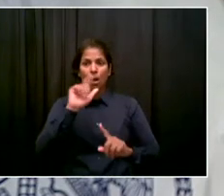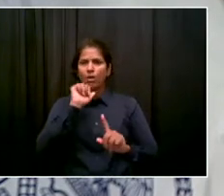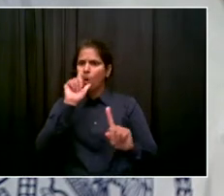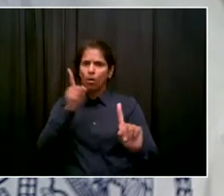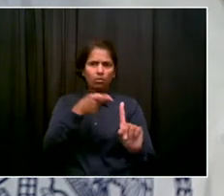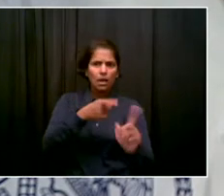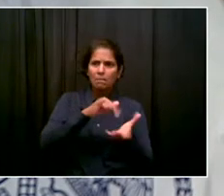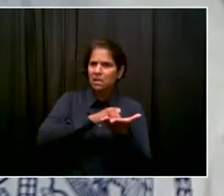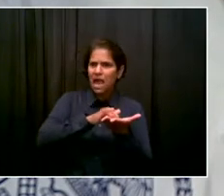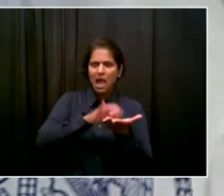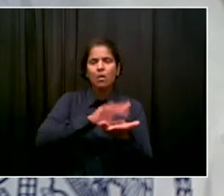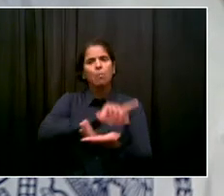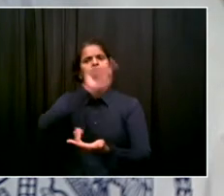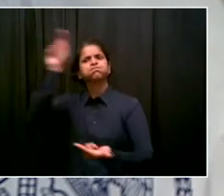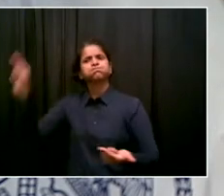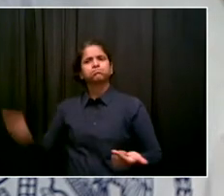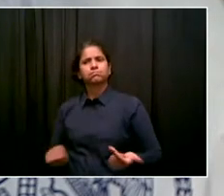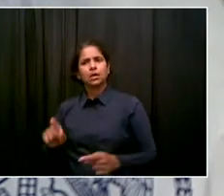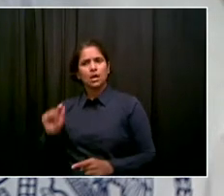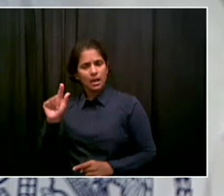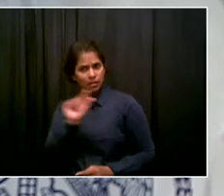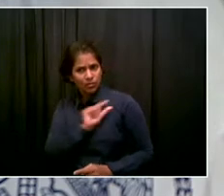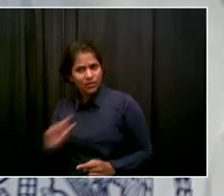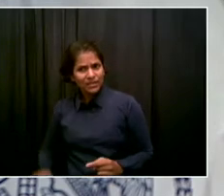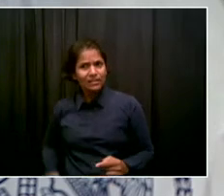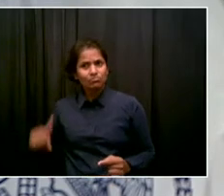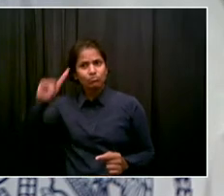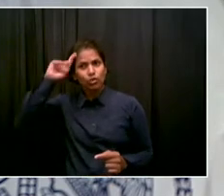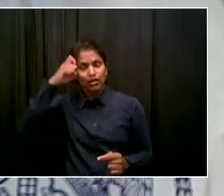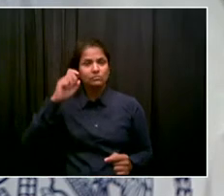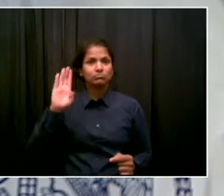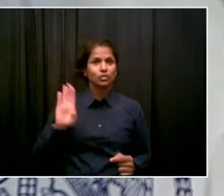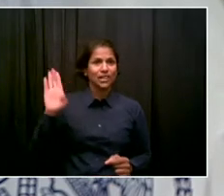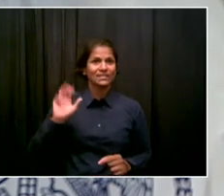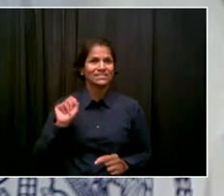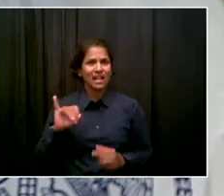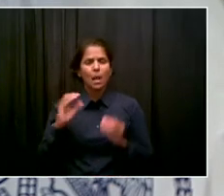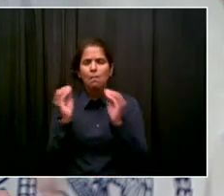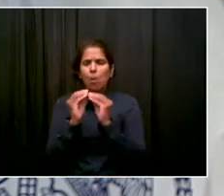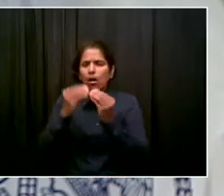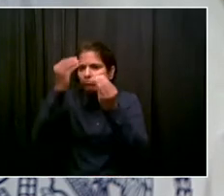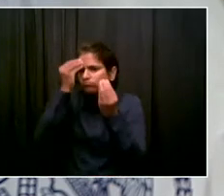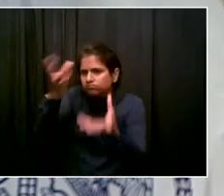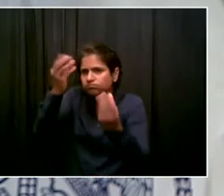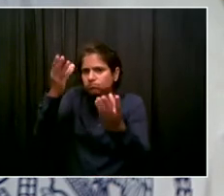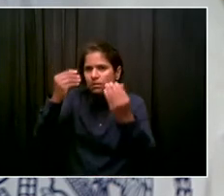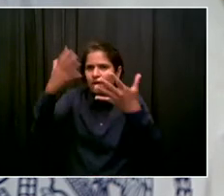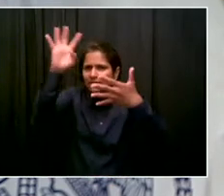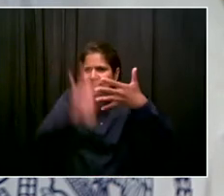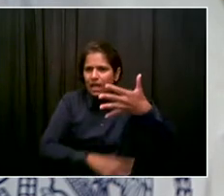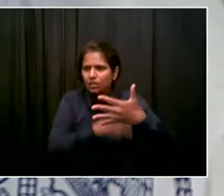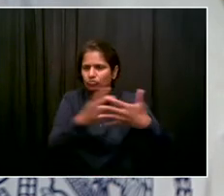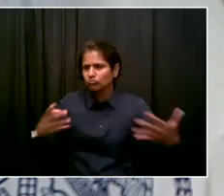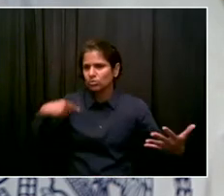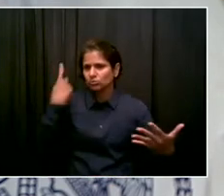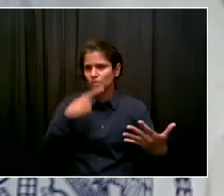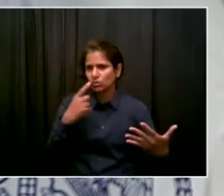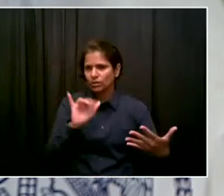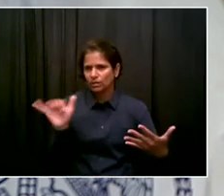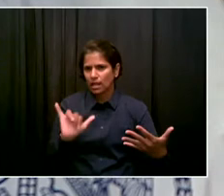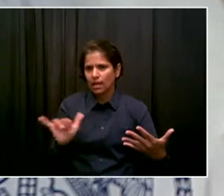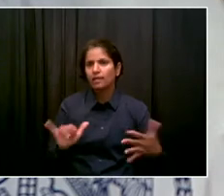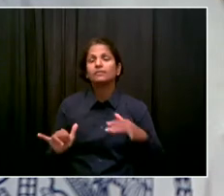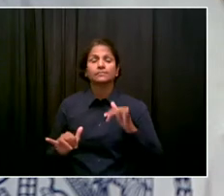We want people to come out, participate, all the people in New York City participate, but we also want people to come back to New York City from the whole metropolitan